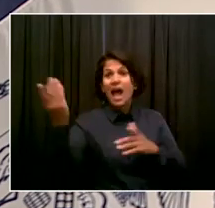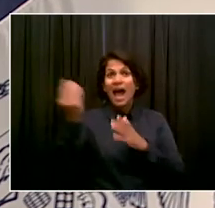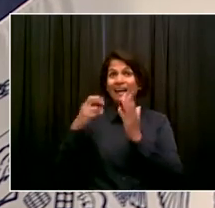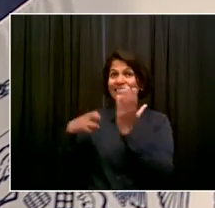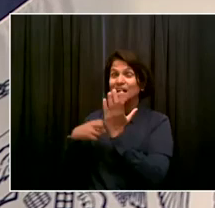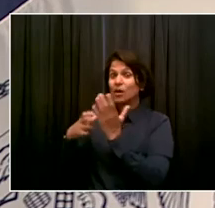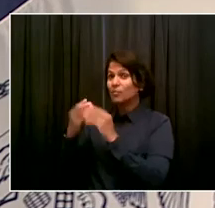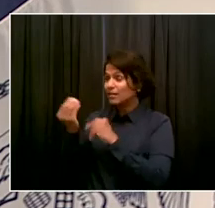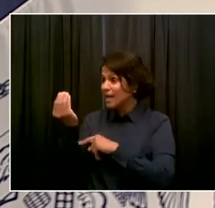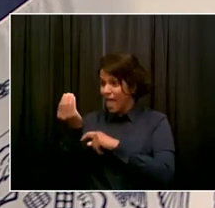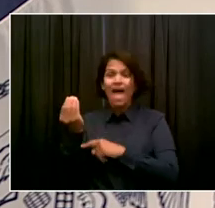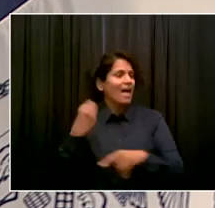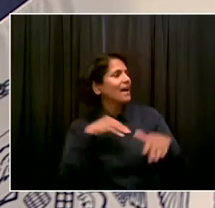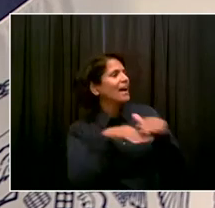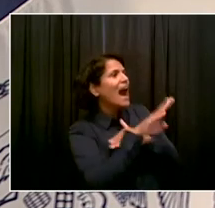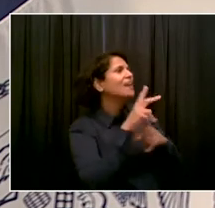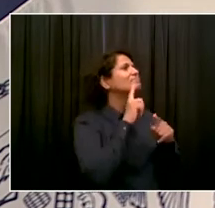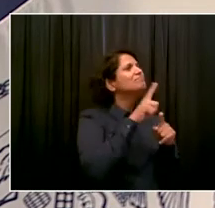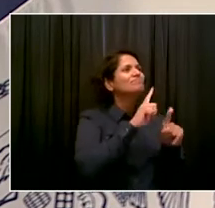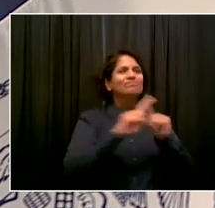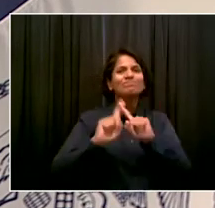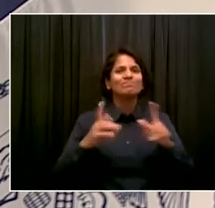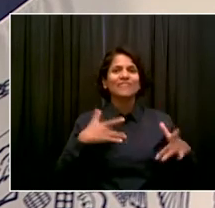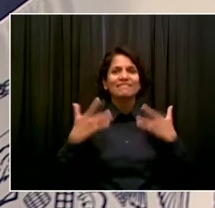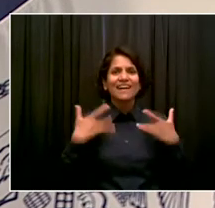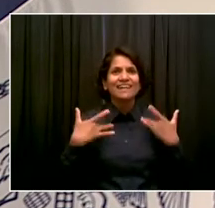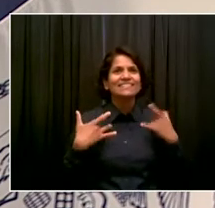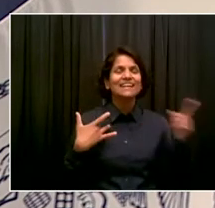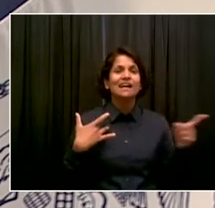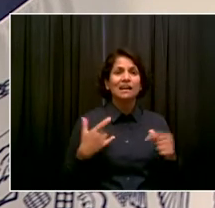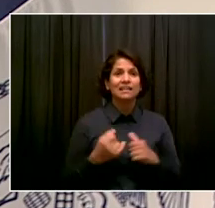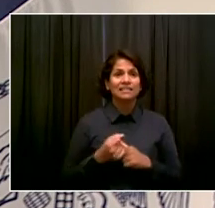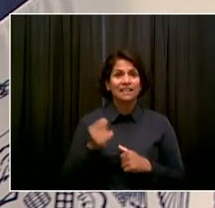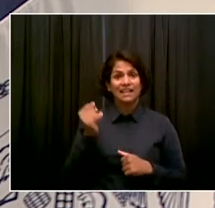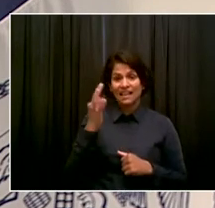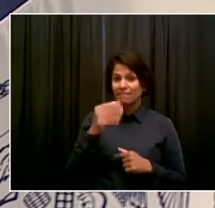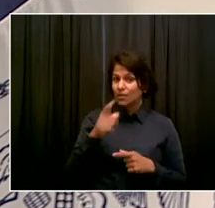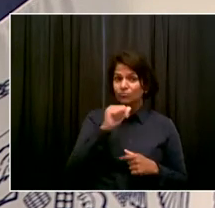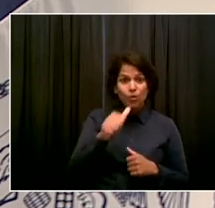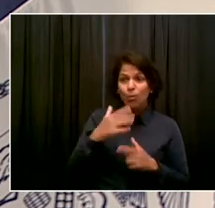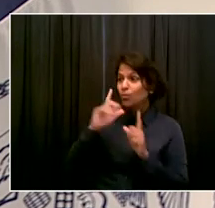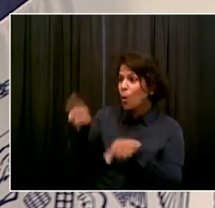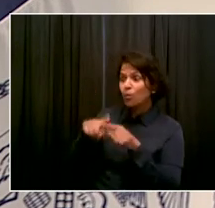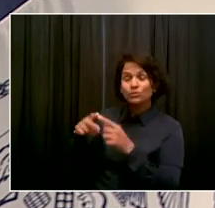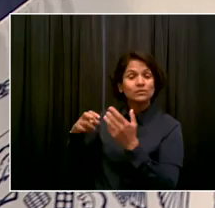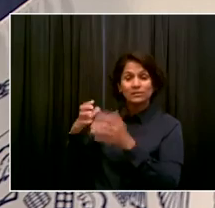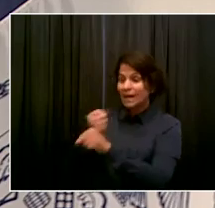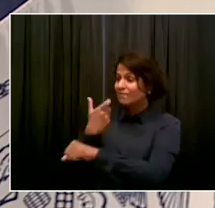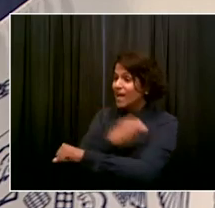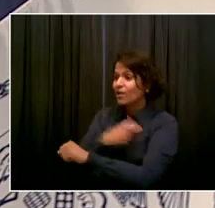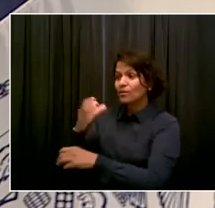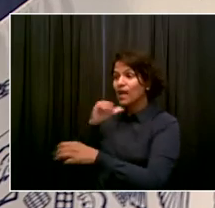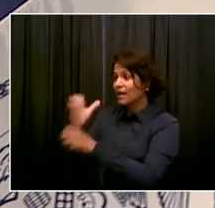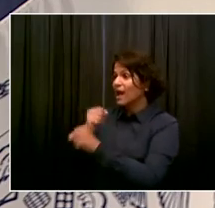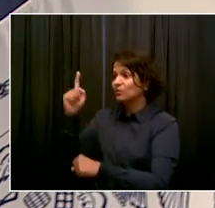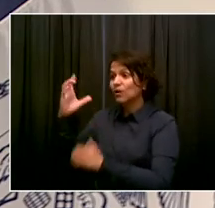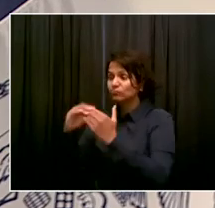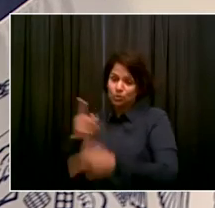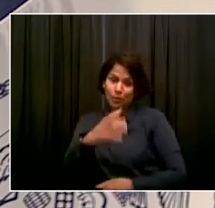And I don't say that with any joy, but I think it's what people need to hear to motivate a lot of people to take that next step.